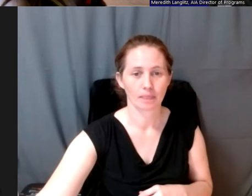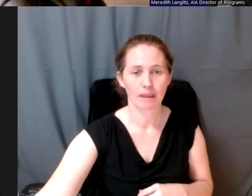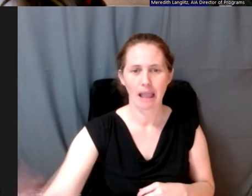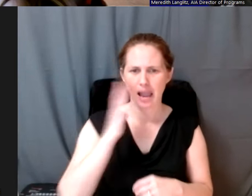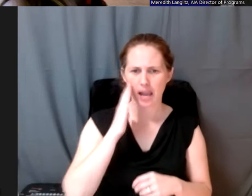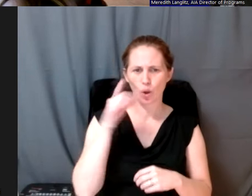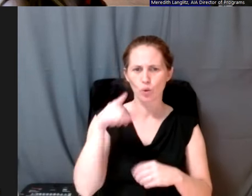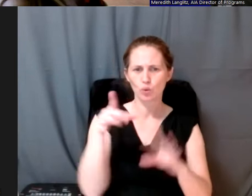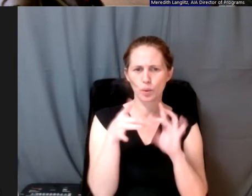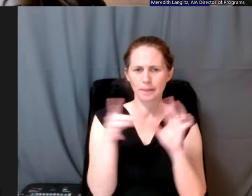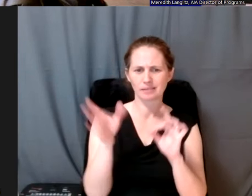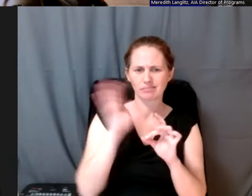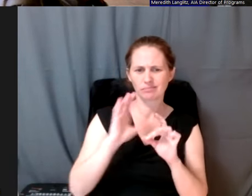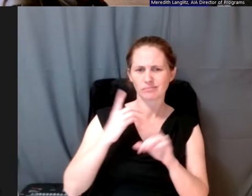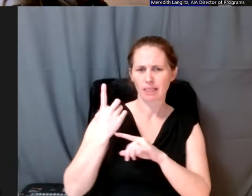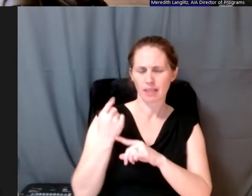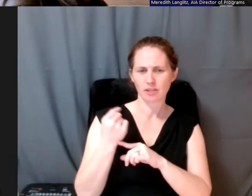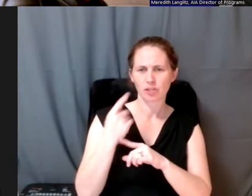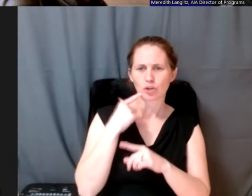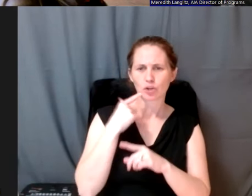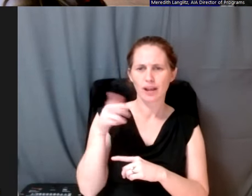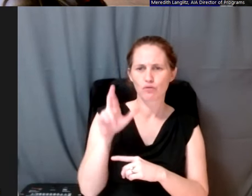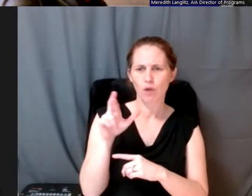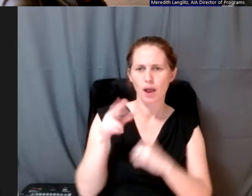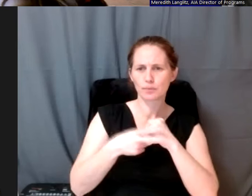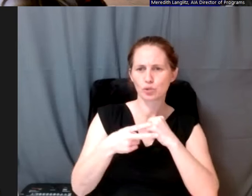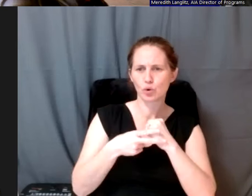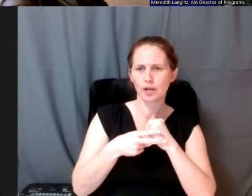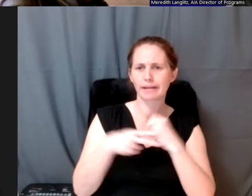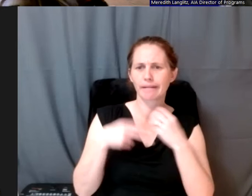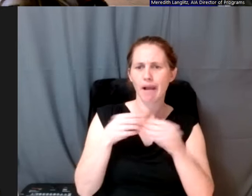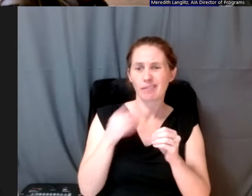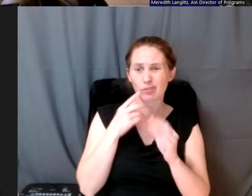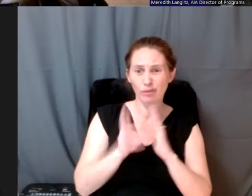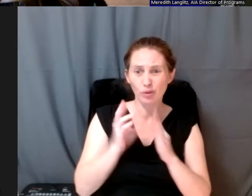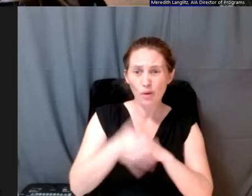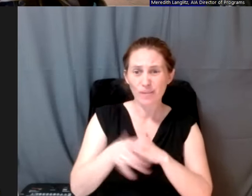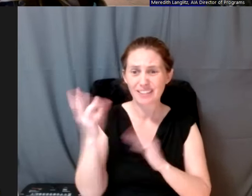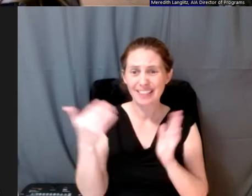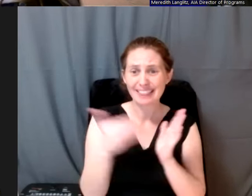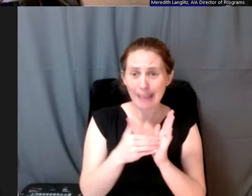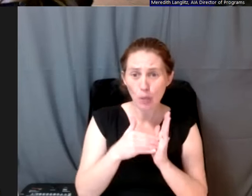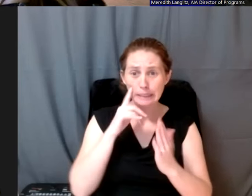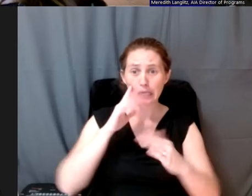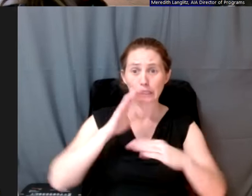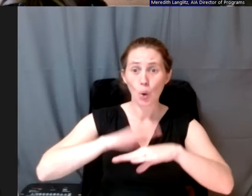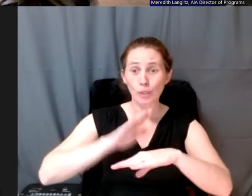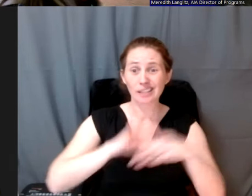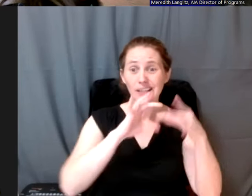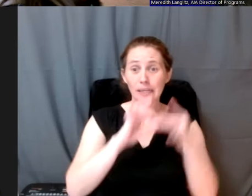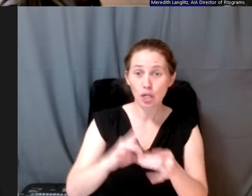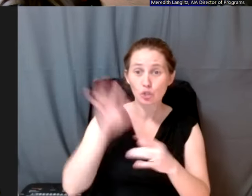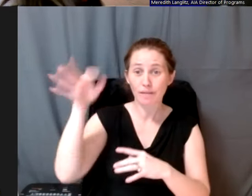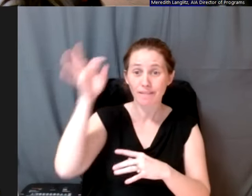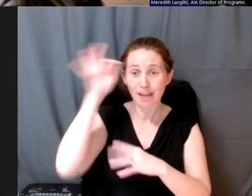mentioned that in the past year, the Grand Ronde Historic Preservation Office has reviewed over 7000 notices pertaining to federal undertakings.